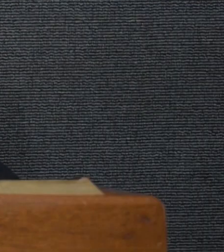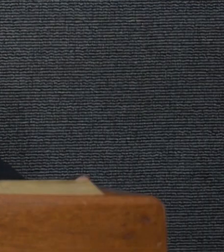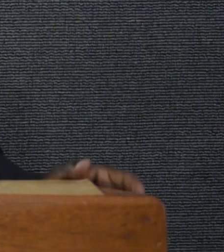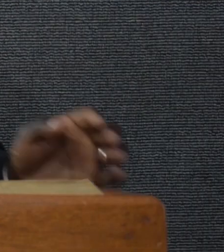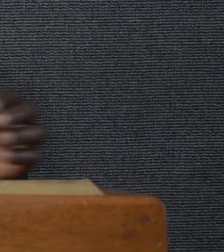Amen